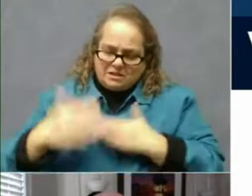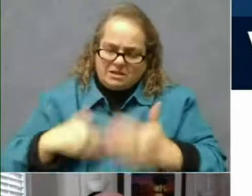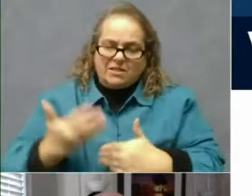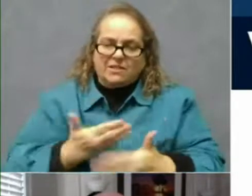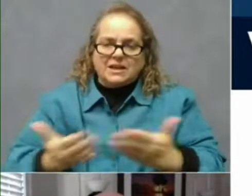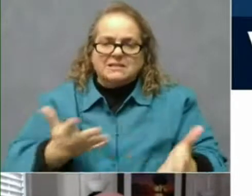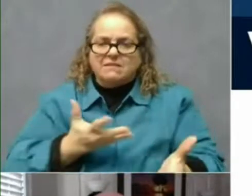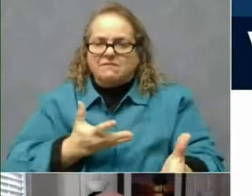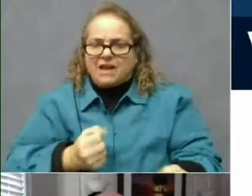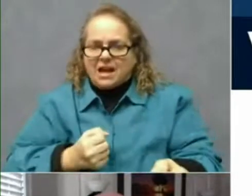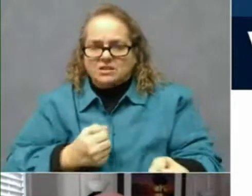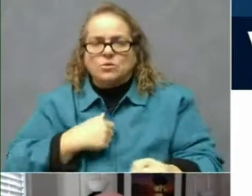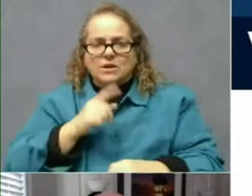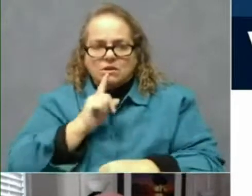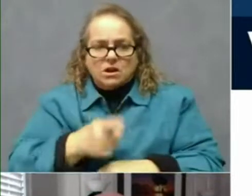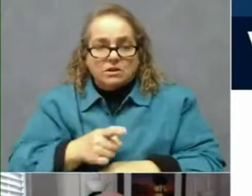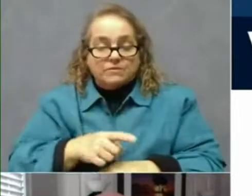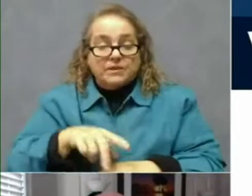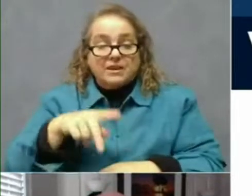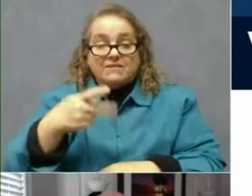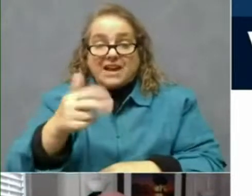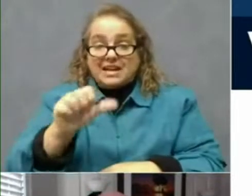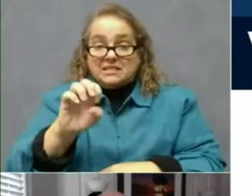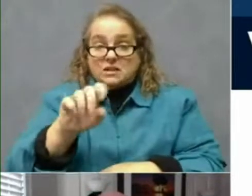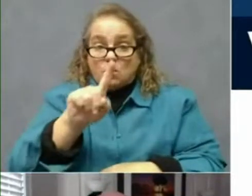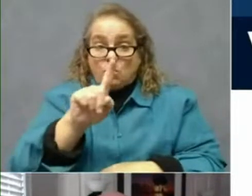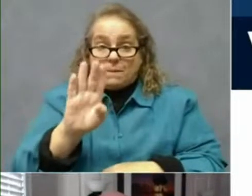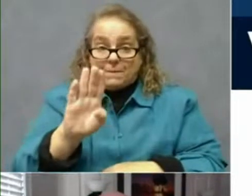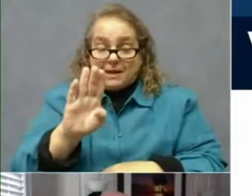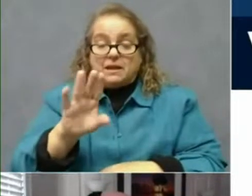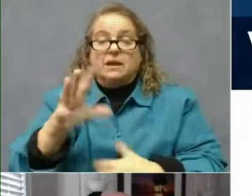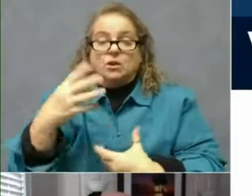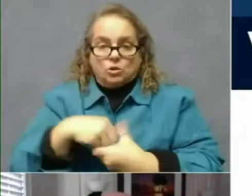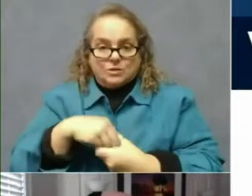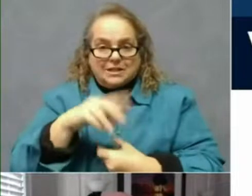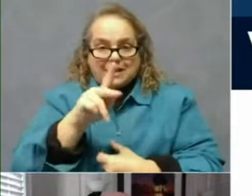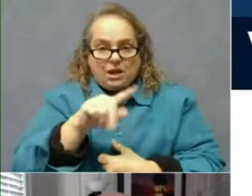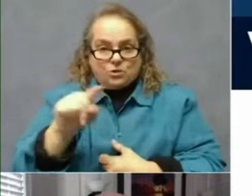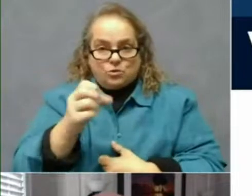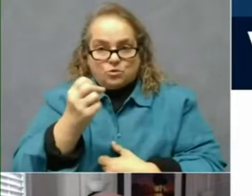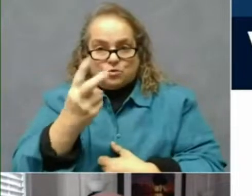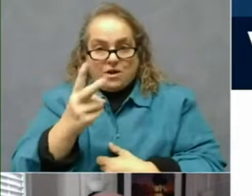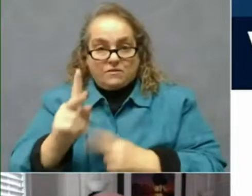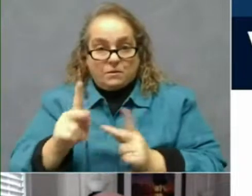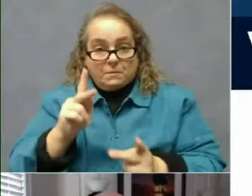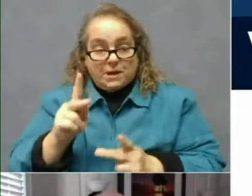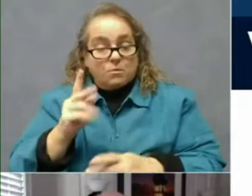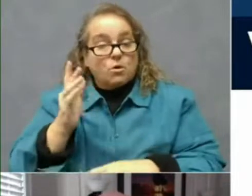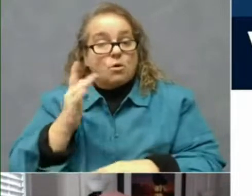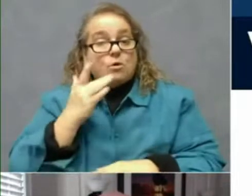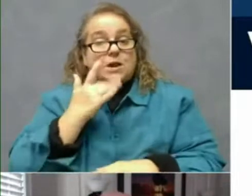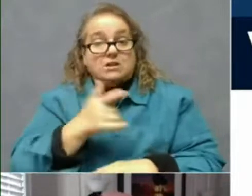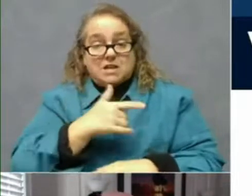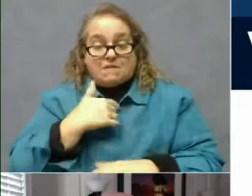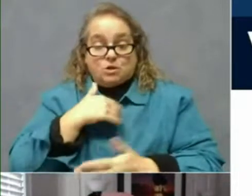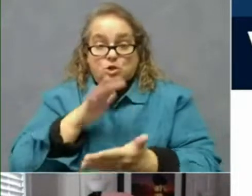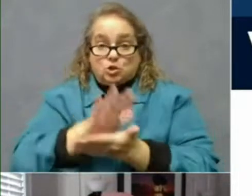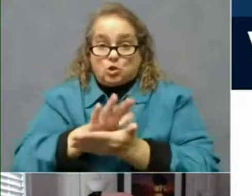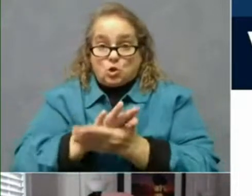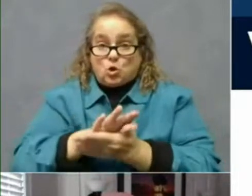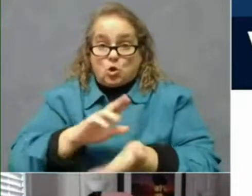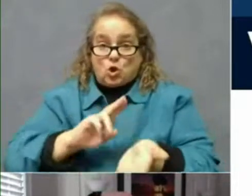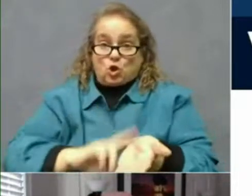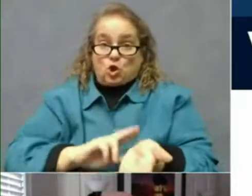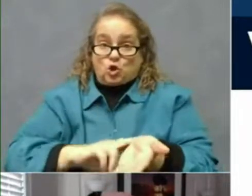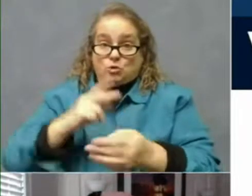1B also includes K-12 school personnel. Because there are school nurse programs throughout the state, because